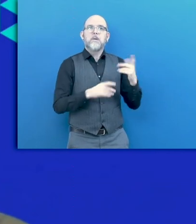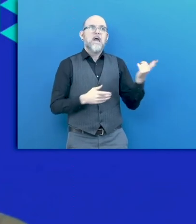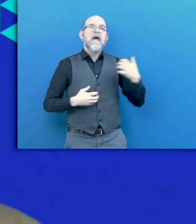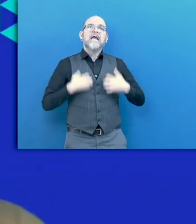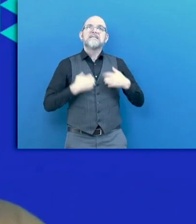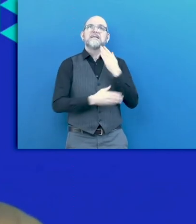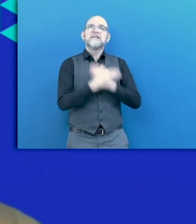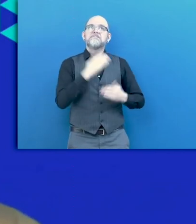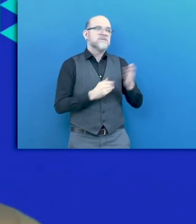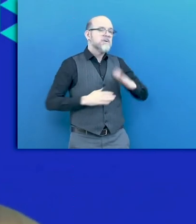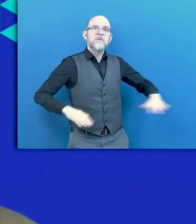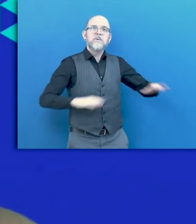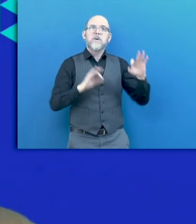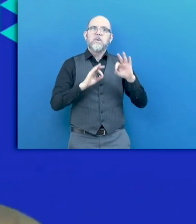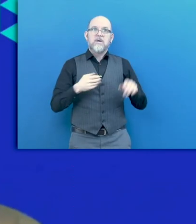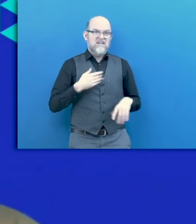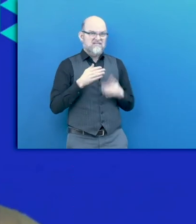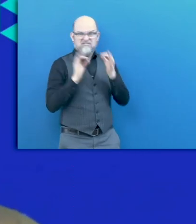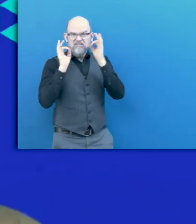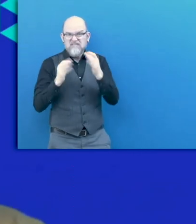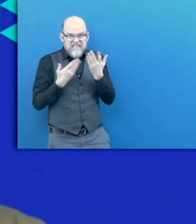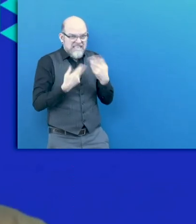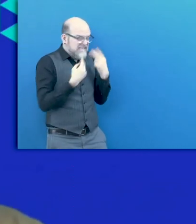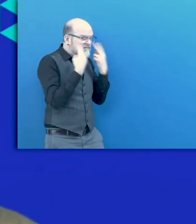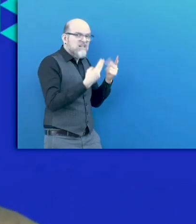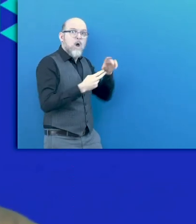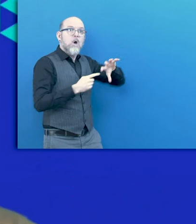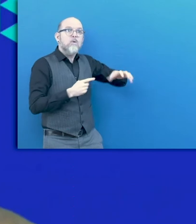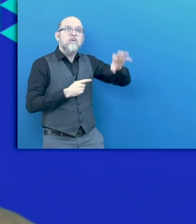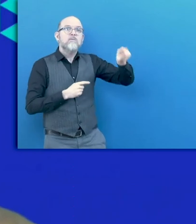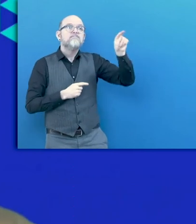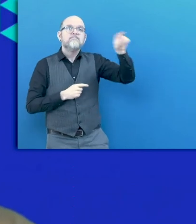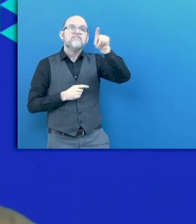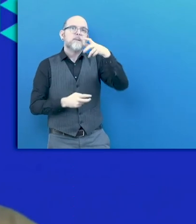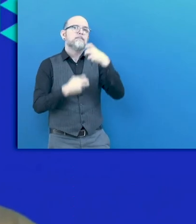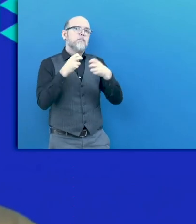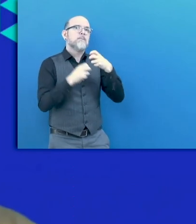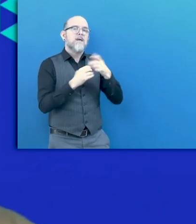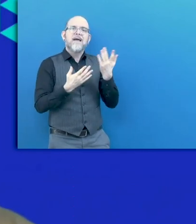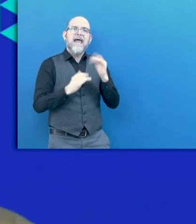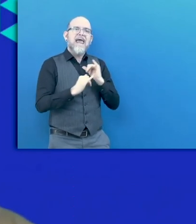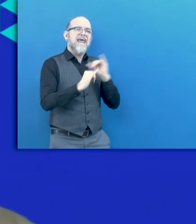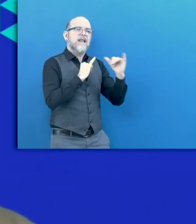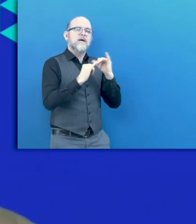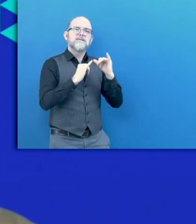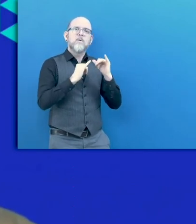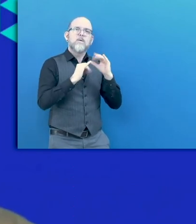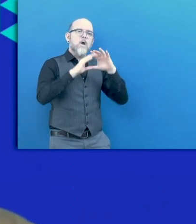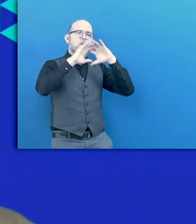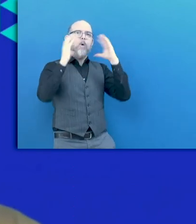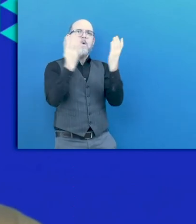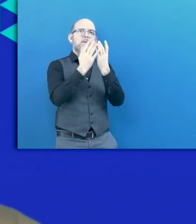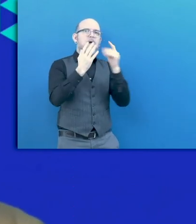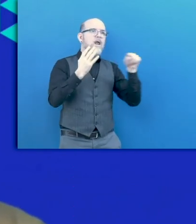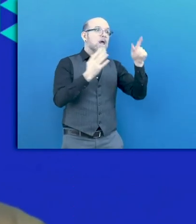disabilities. And very often, that will be the case. And we know that. We know in our interaction with global companies, they often share with us that they have a challenge.